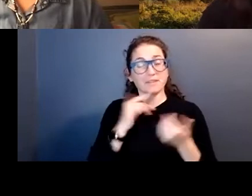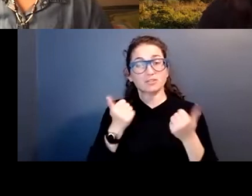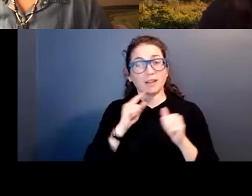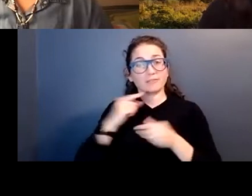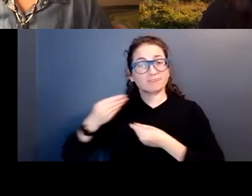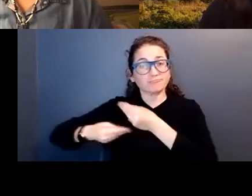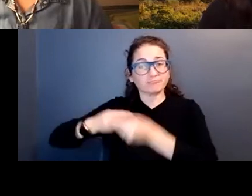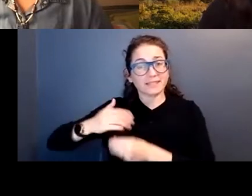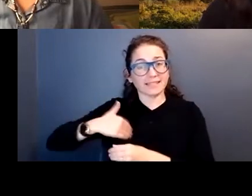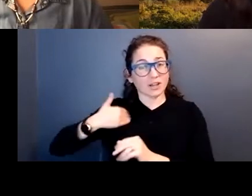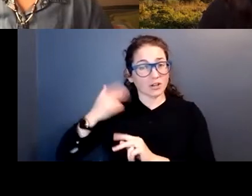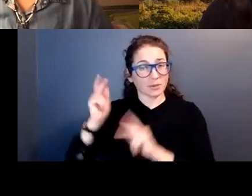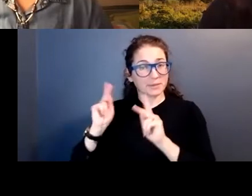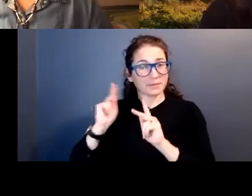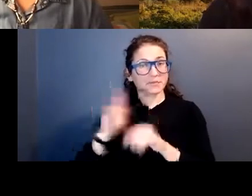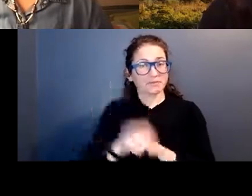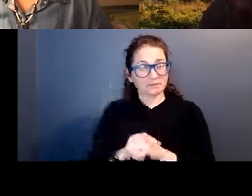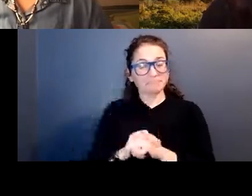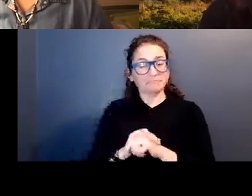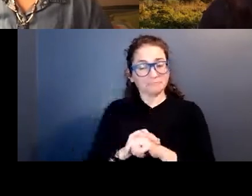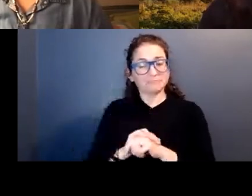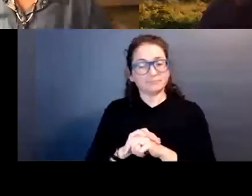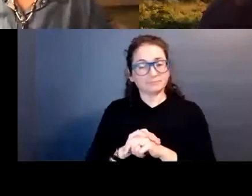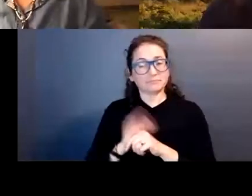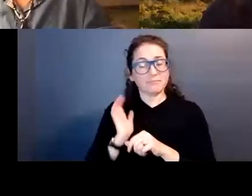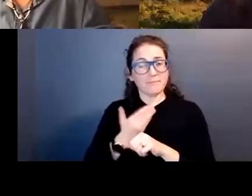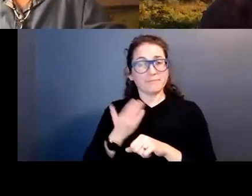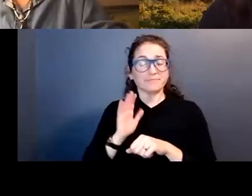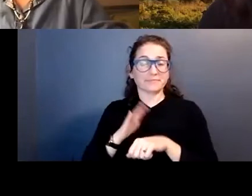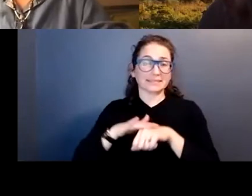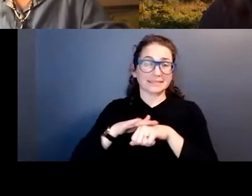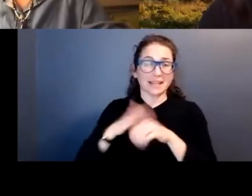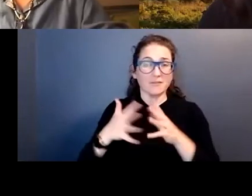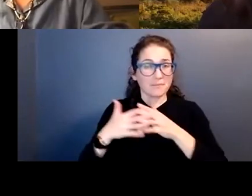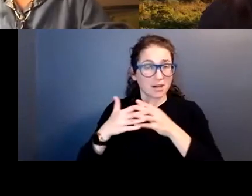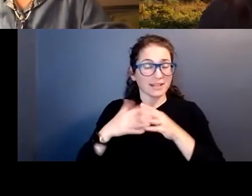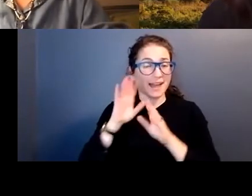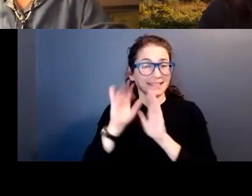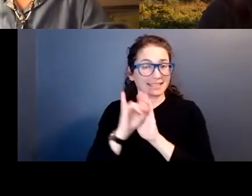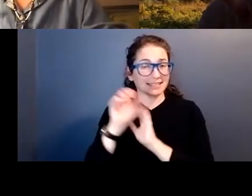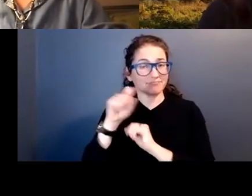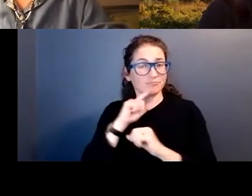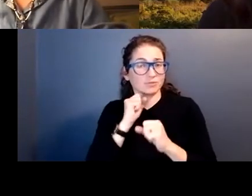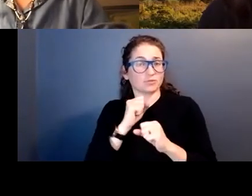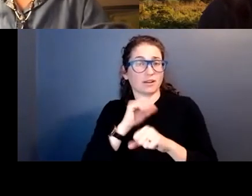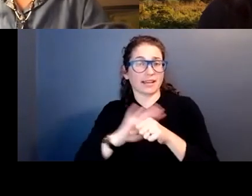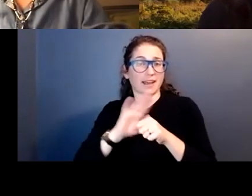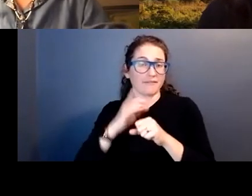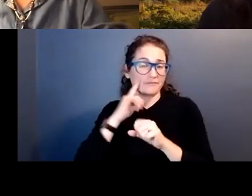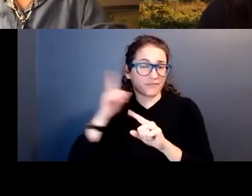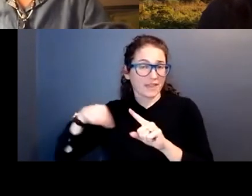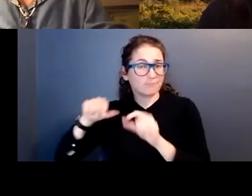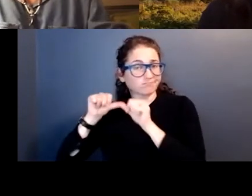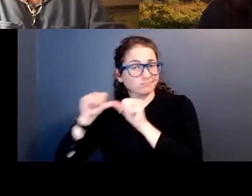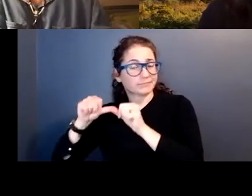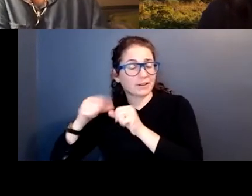to our younger people on Native American identity that was strong enough for them to carry